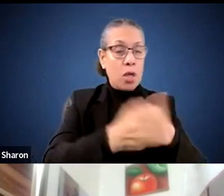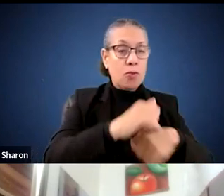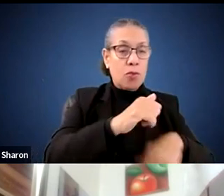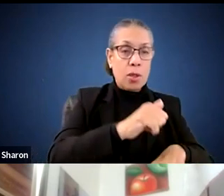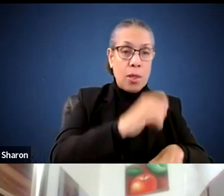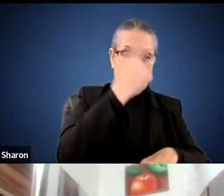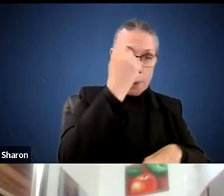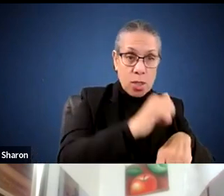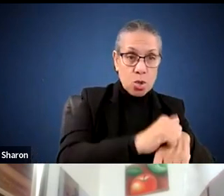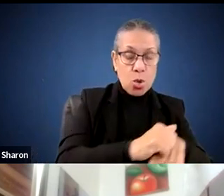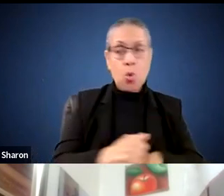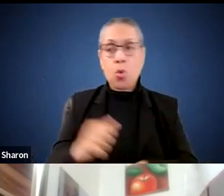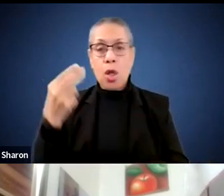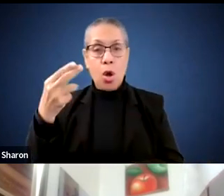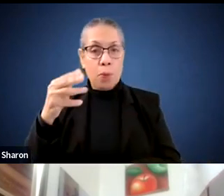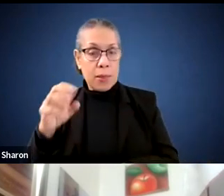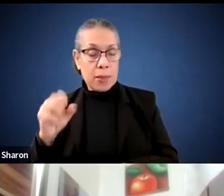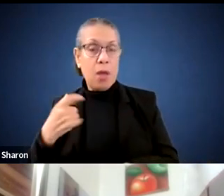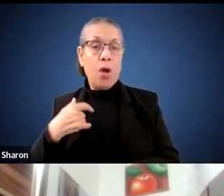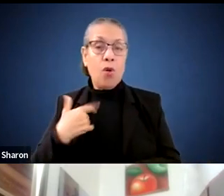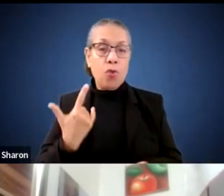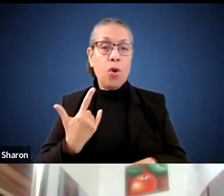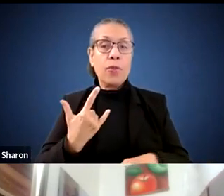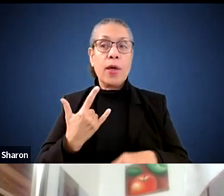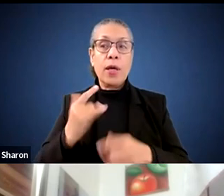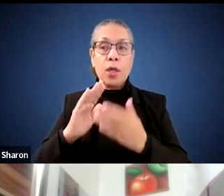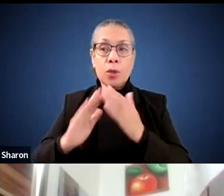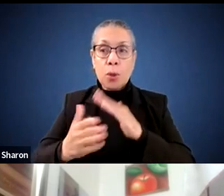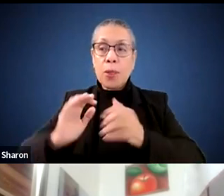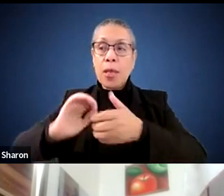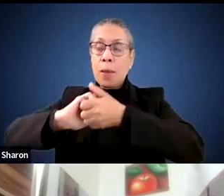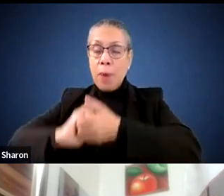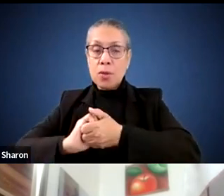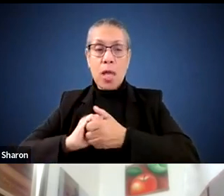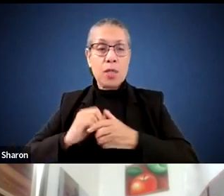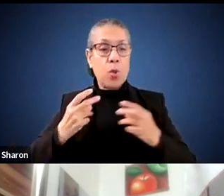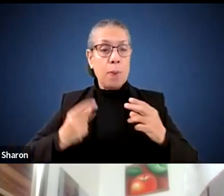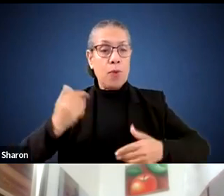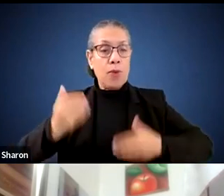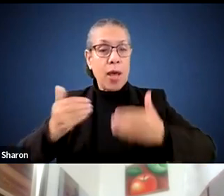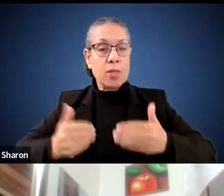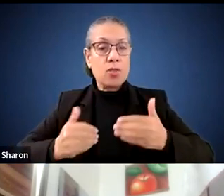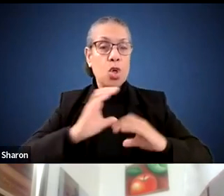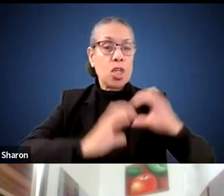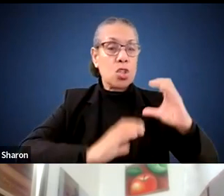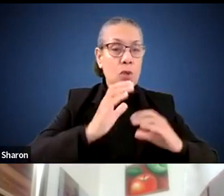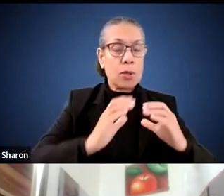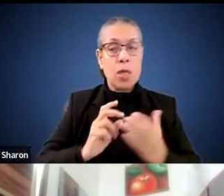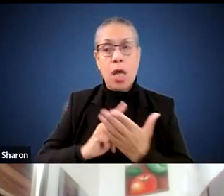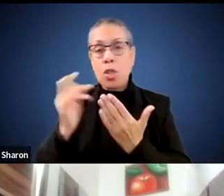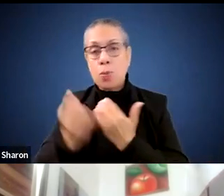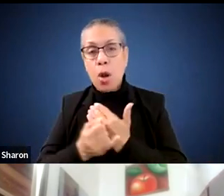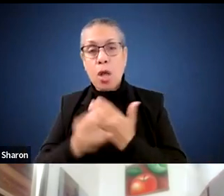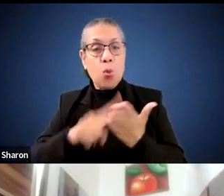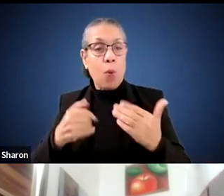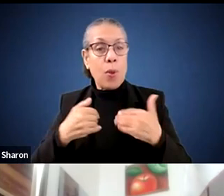grateful to our city partners for their support and partnership as we ramp up the pace of construction and the number of projects in the pipeline.